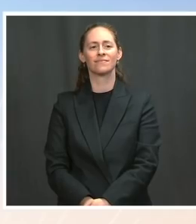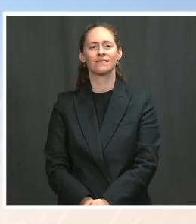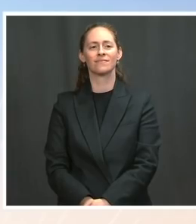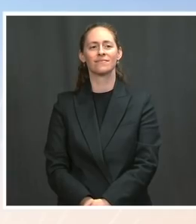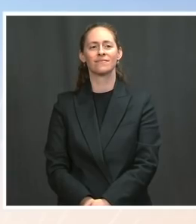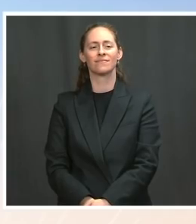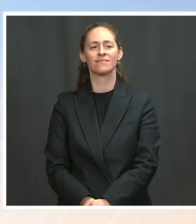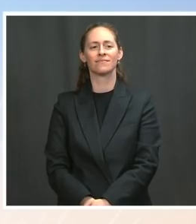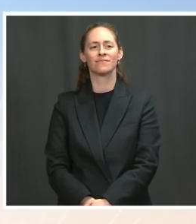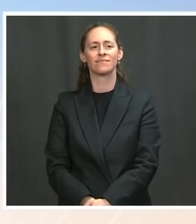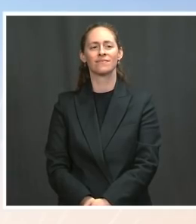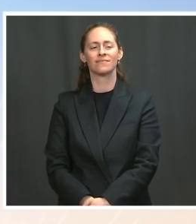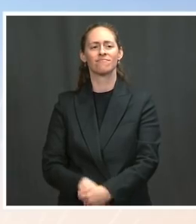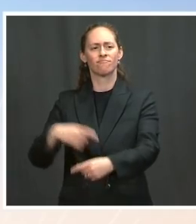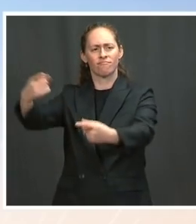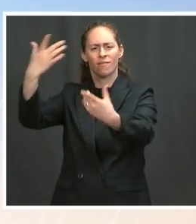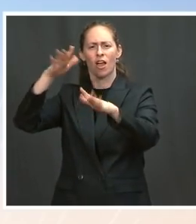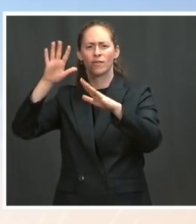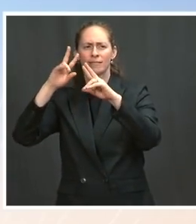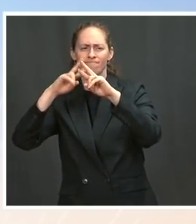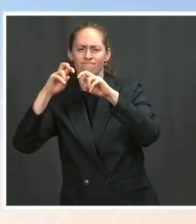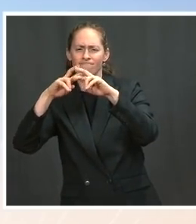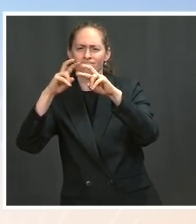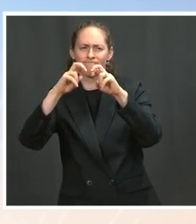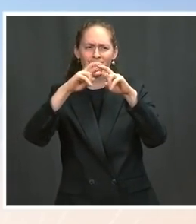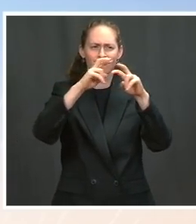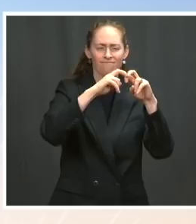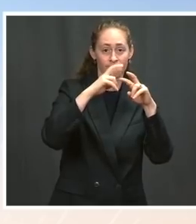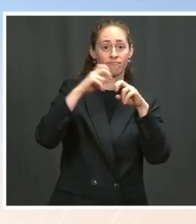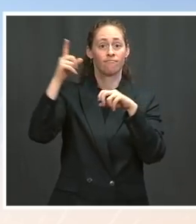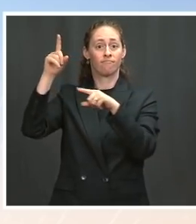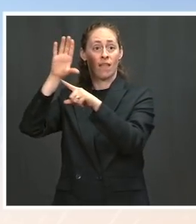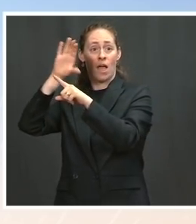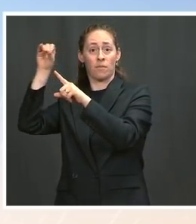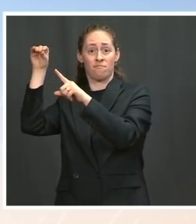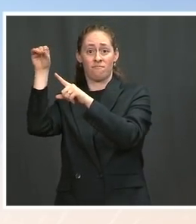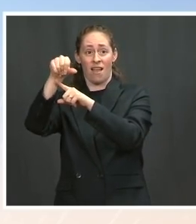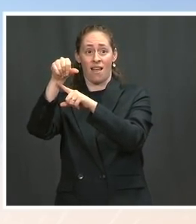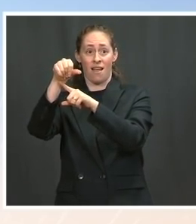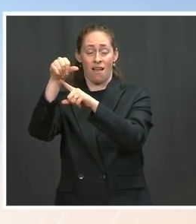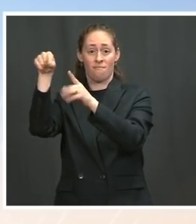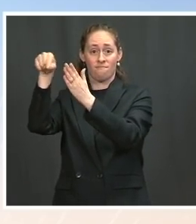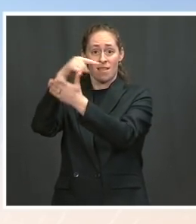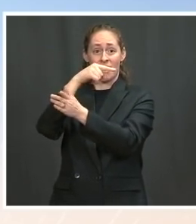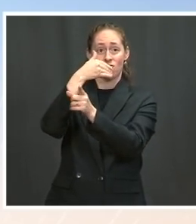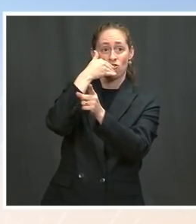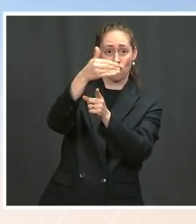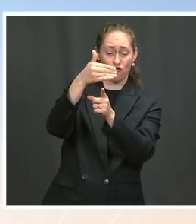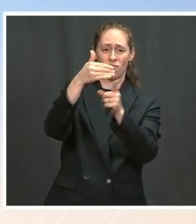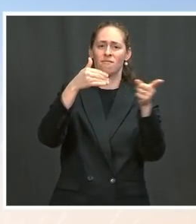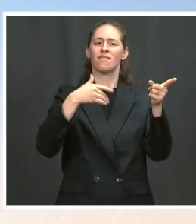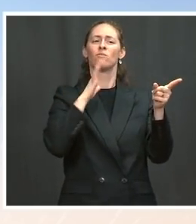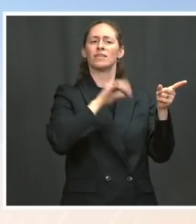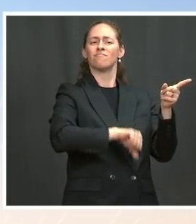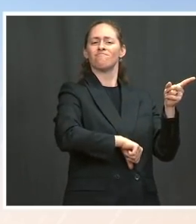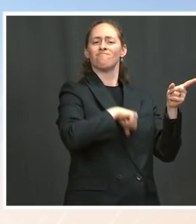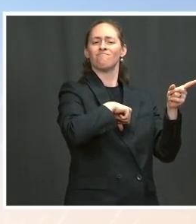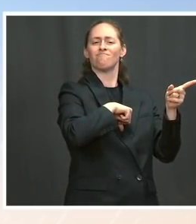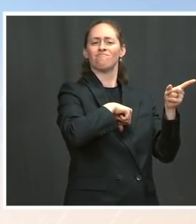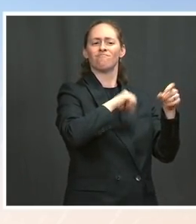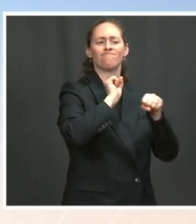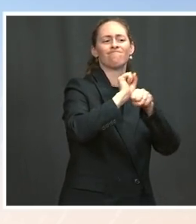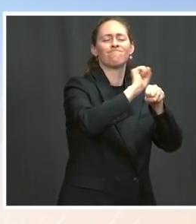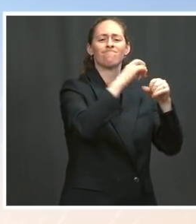conditions tend to be rewarded with higher morale, reduced turnover, and greater productivity. In 1994, President Bill Clinton